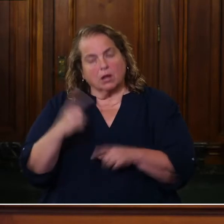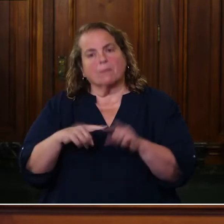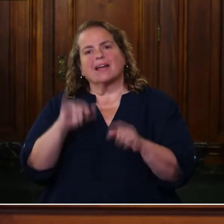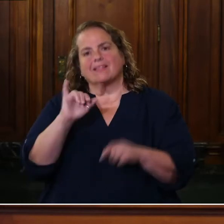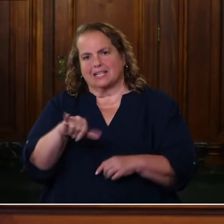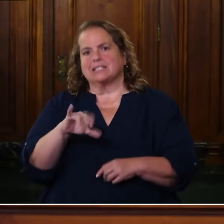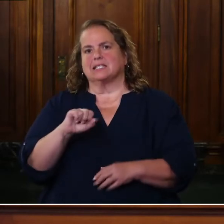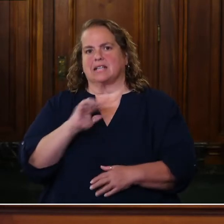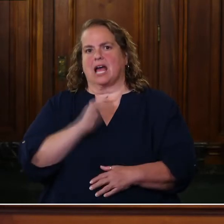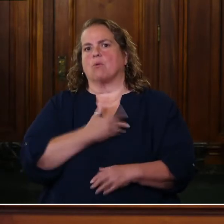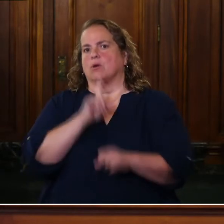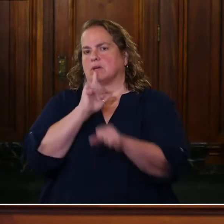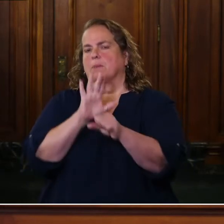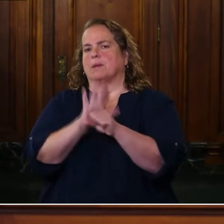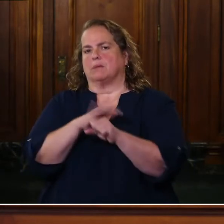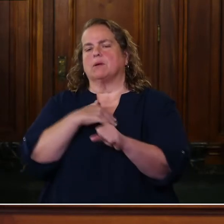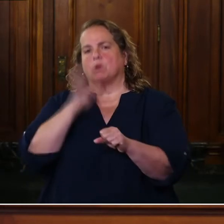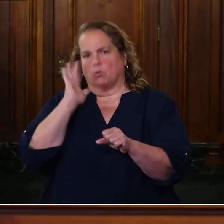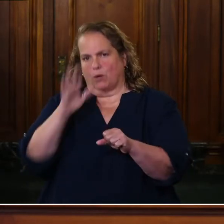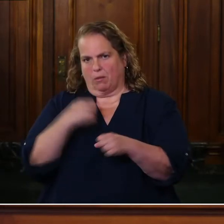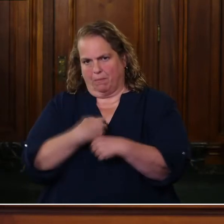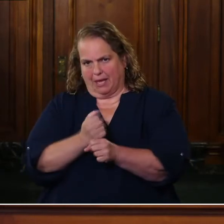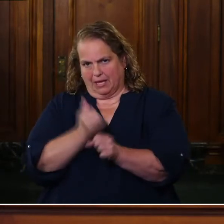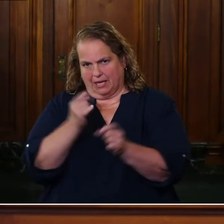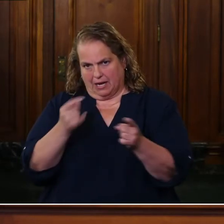our commitment, and we're going to make it happen.